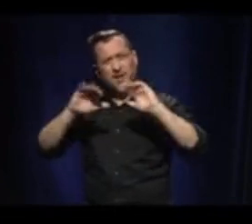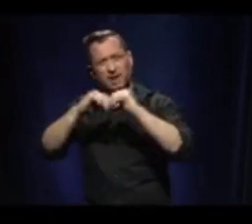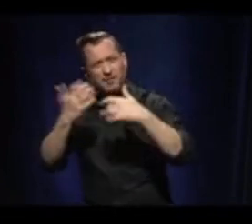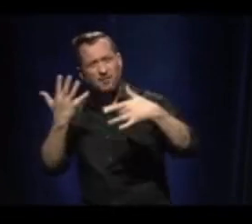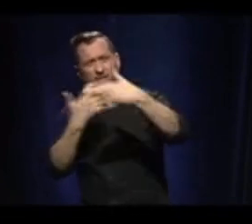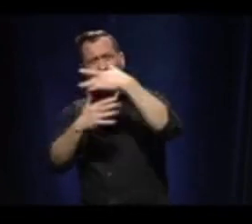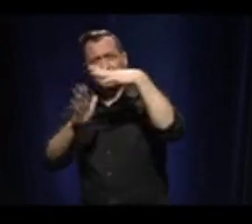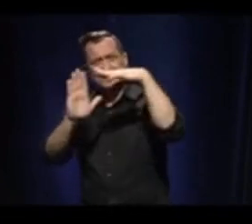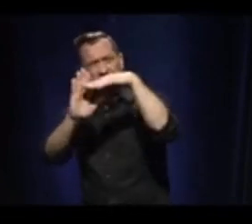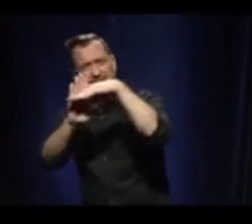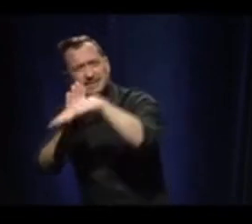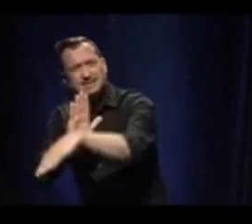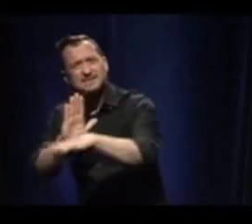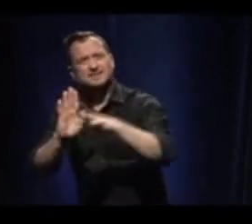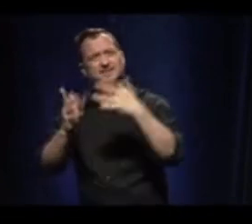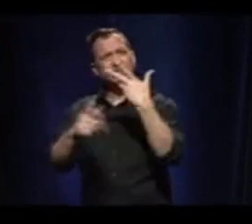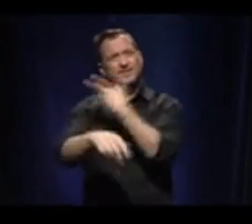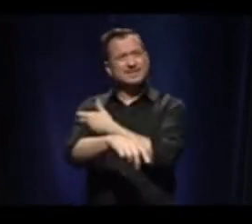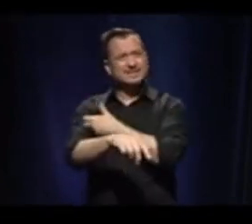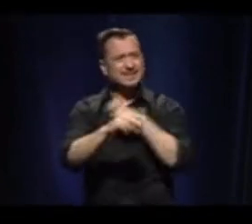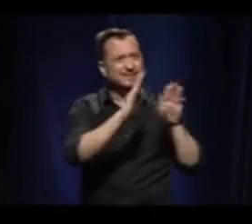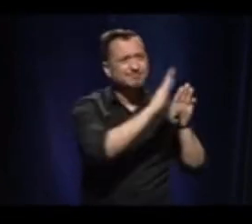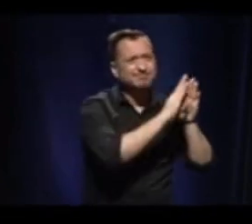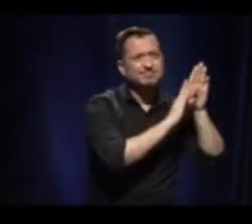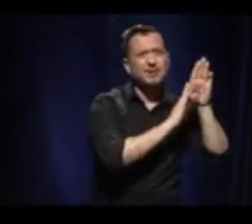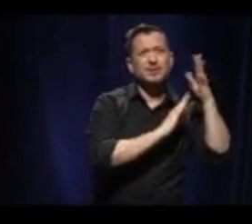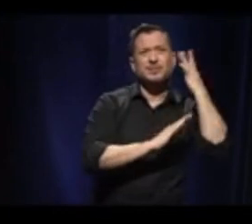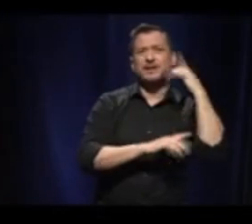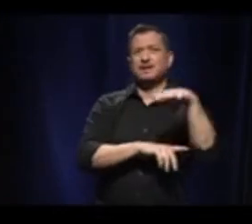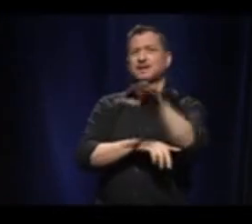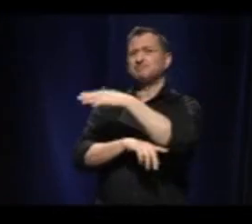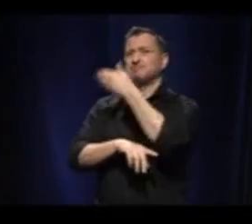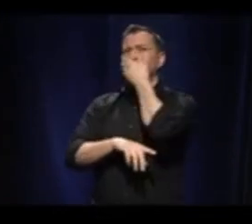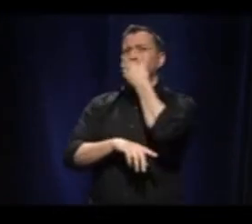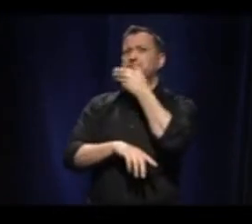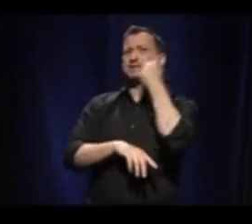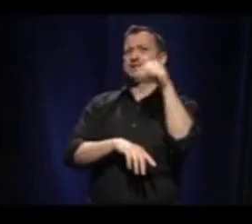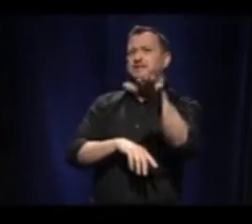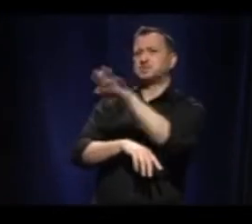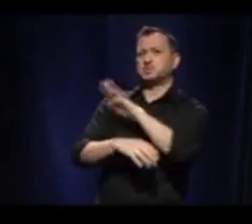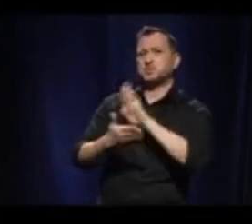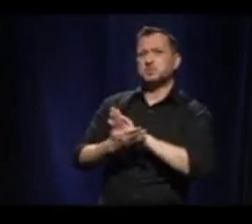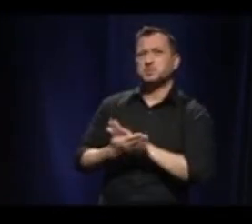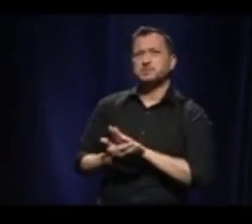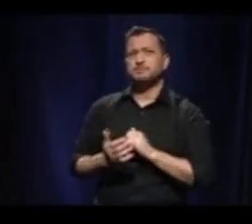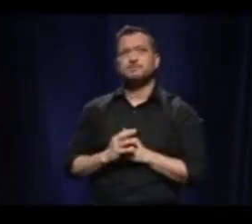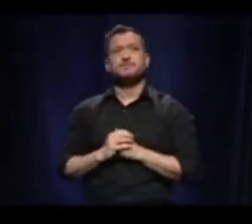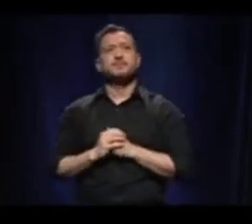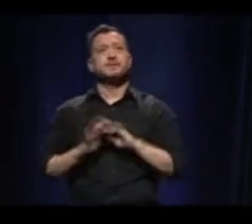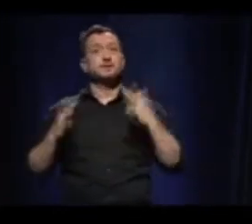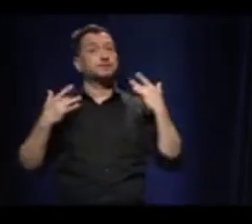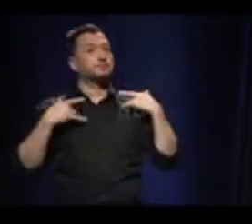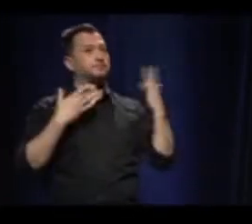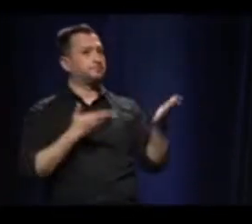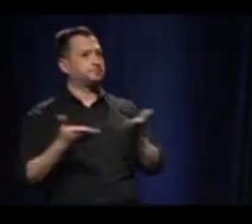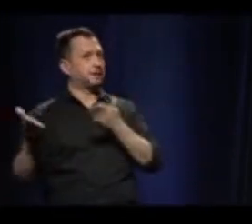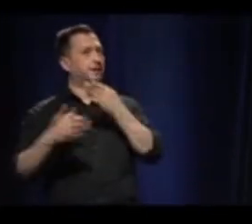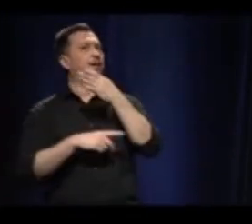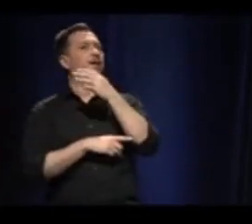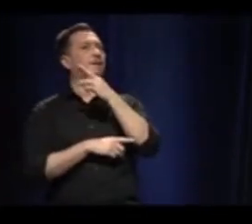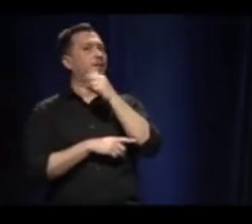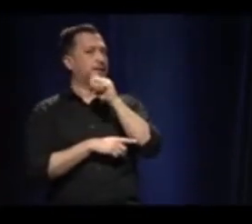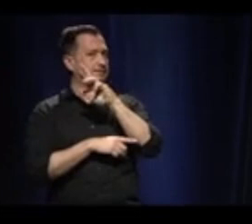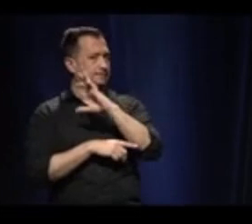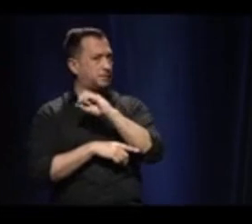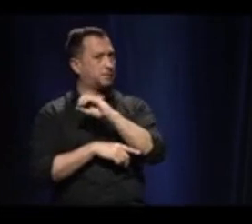are rolling it out? Well, I'll let Dr. Arruda. Yes, I'm very happy you asked me the question because that's something I want to